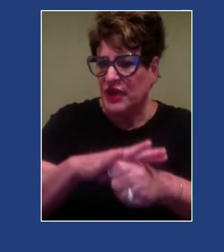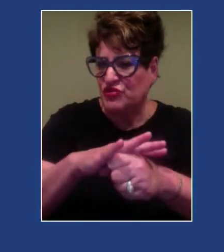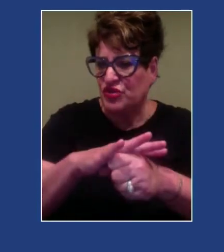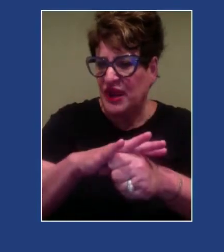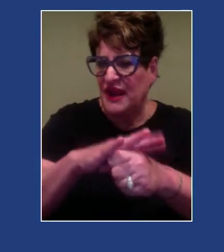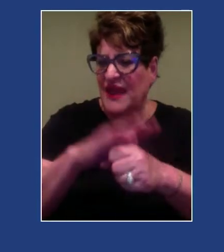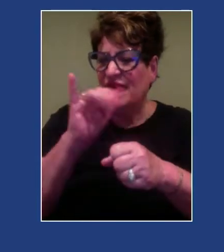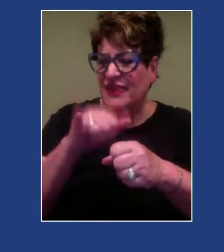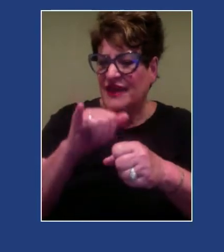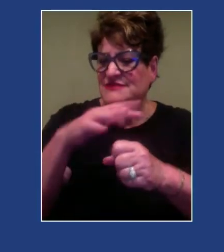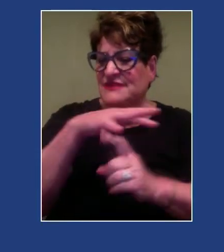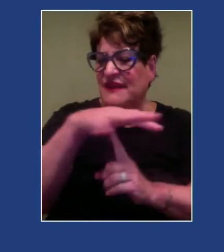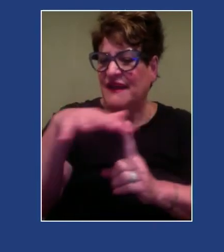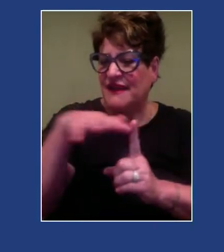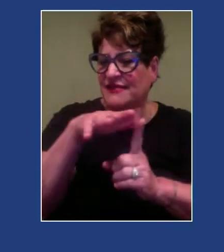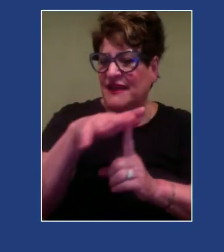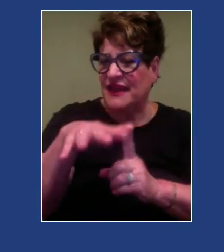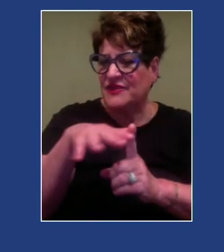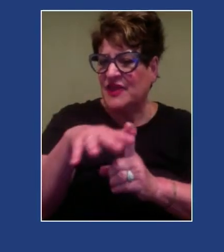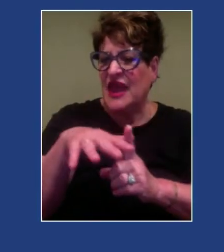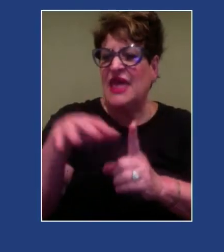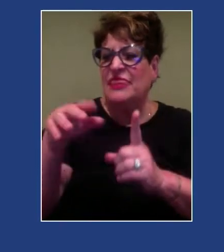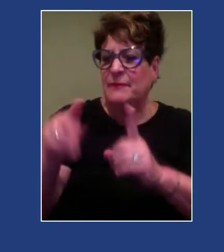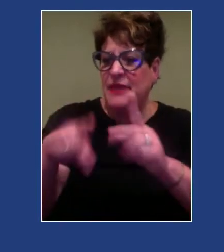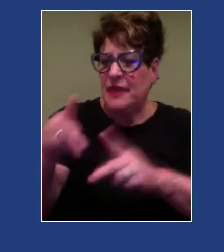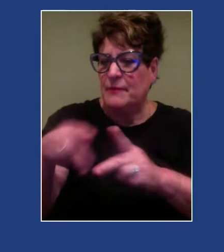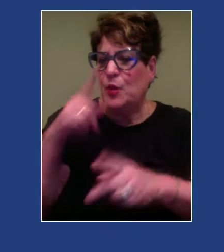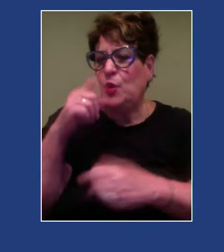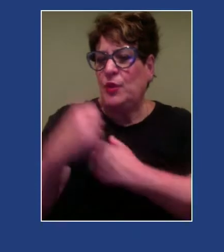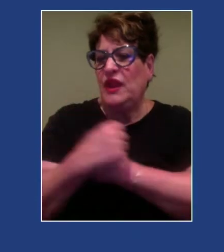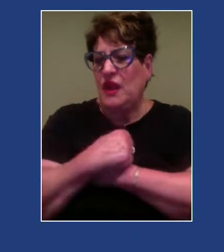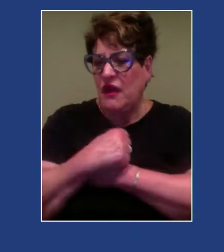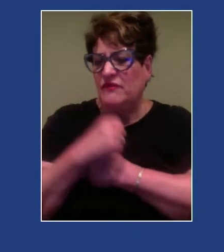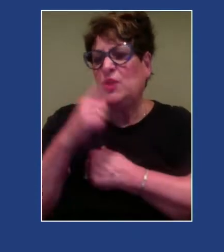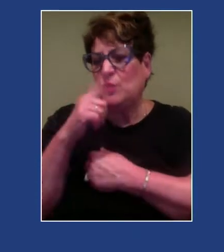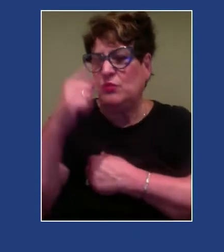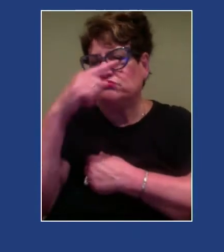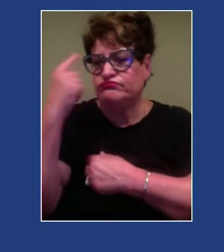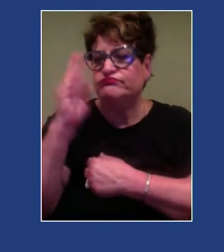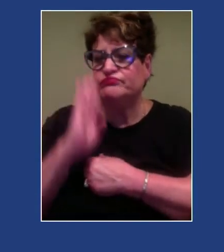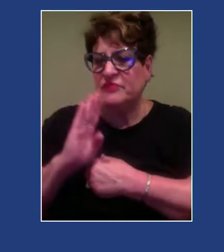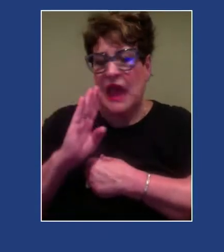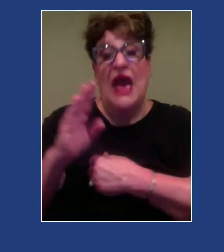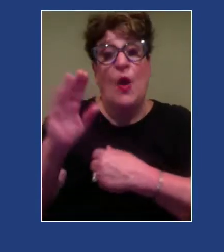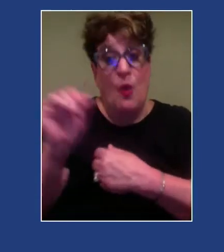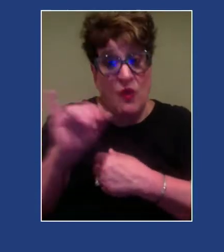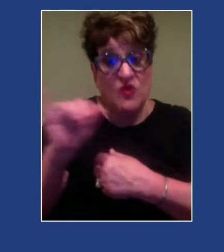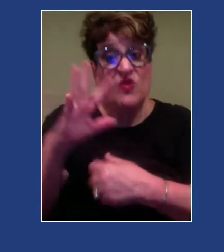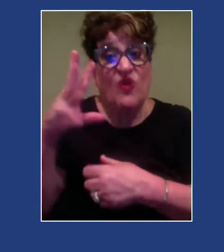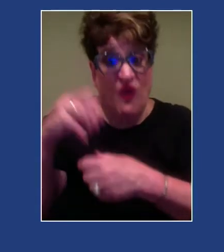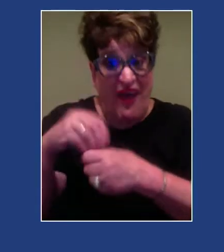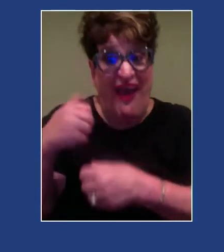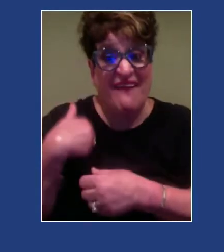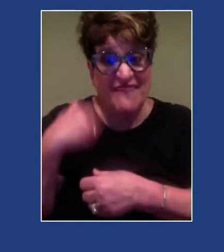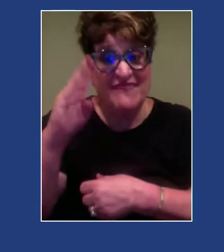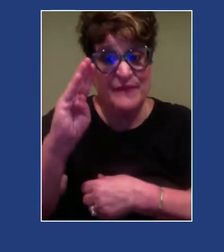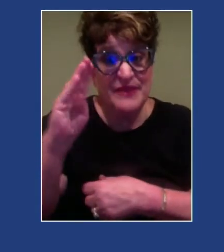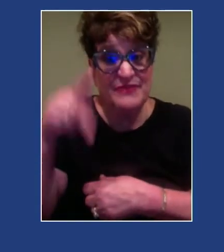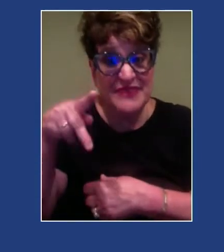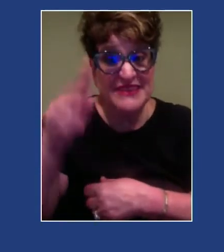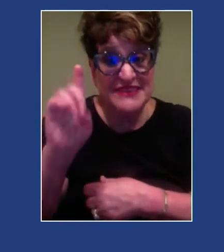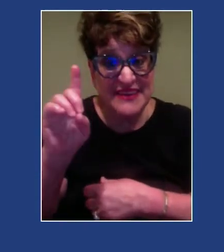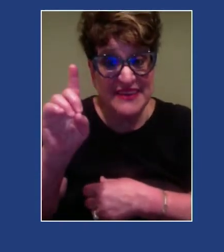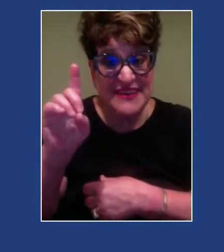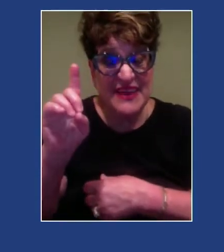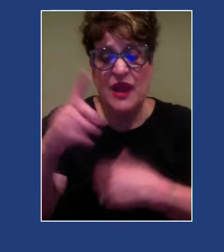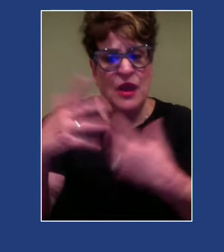that our loved ones who are people of color and have borderline personality disorder? What is that context